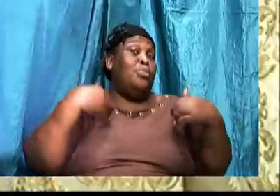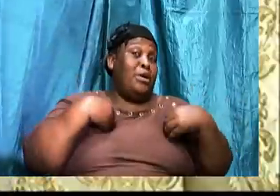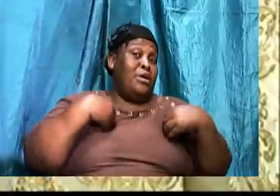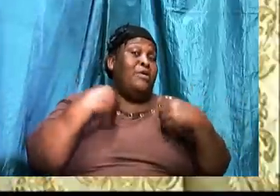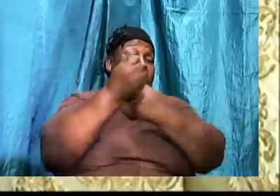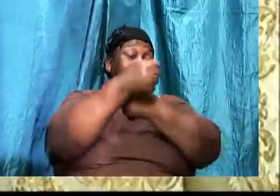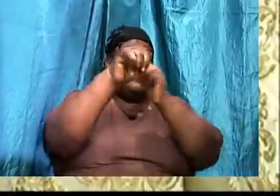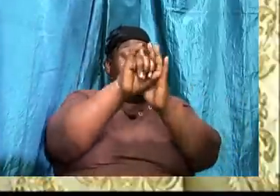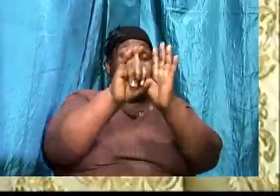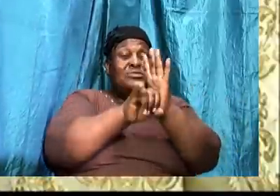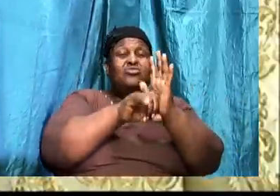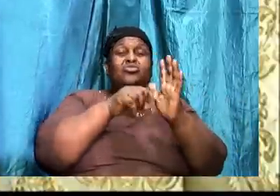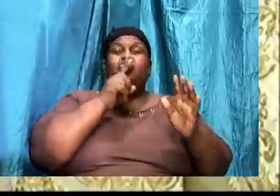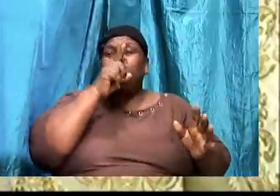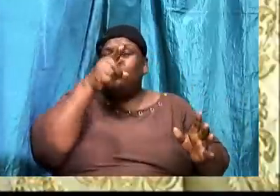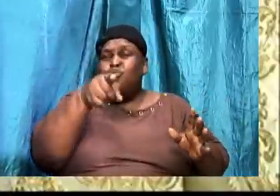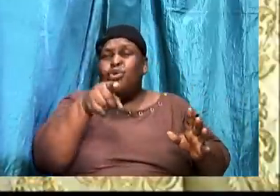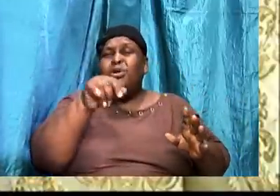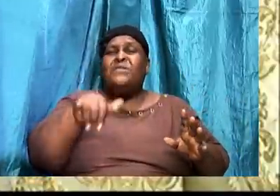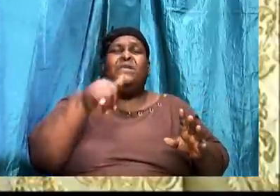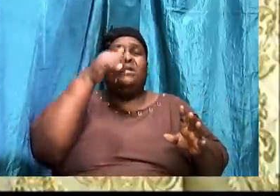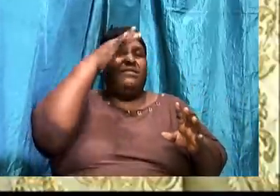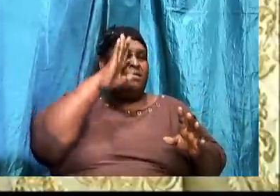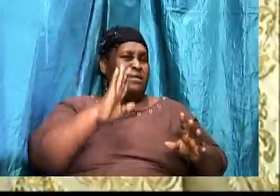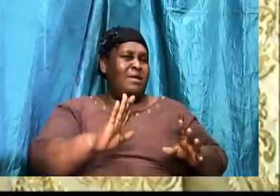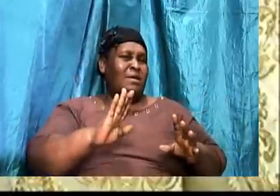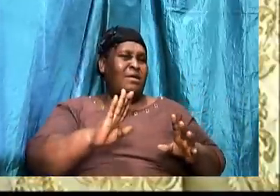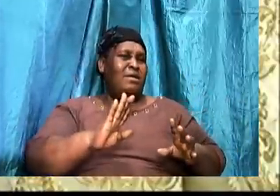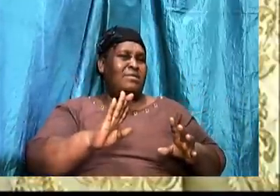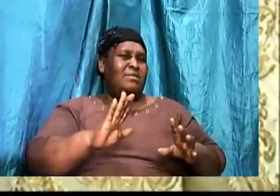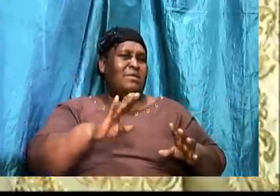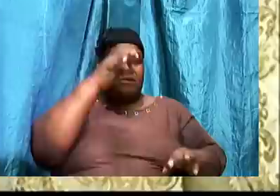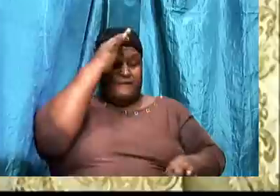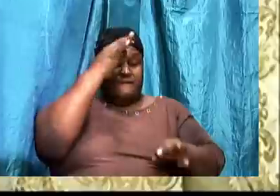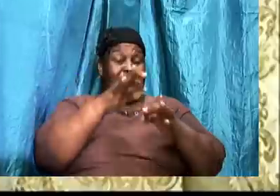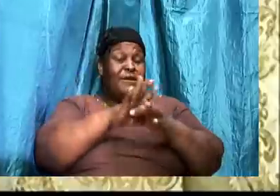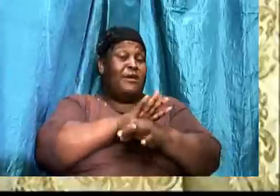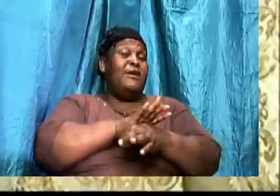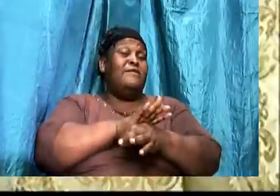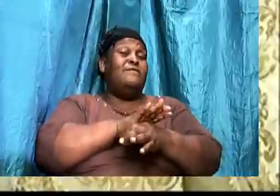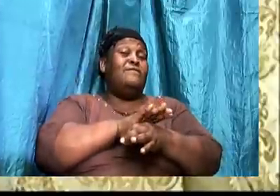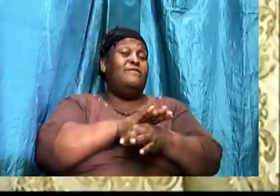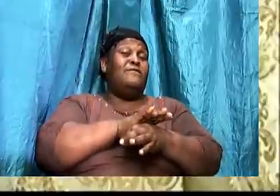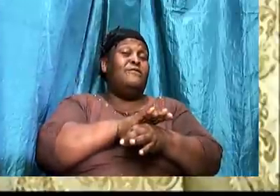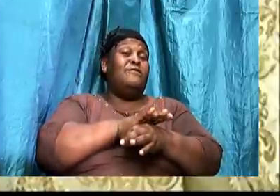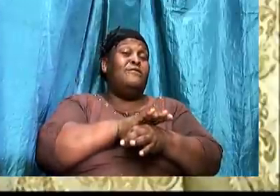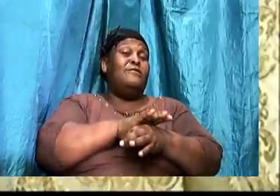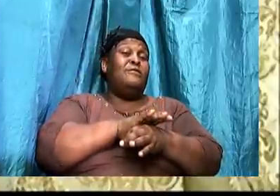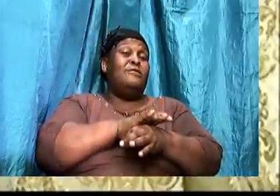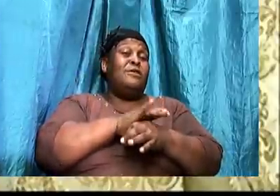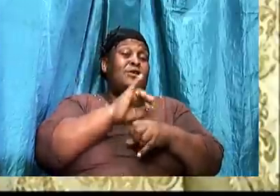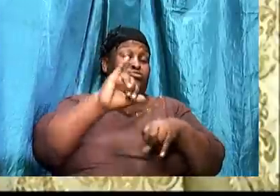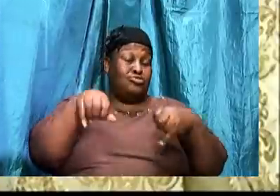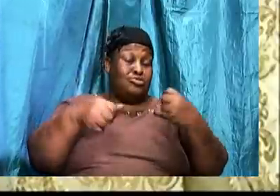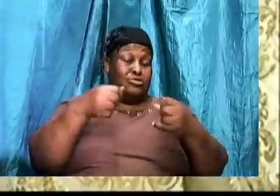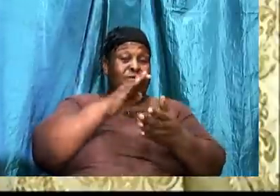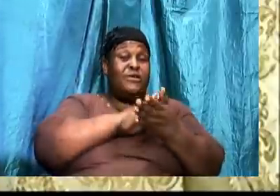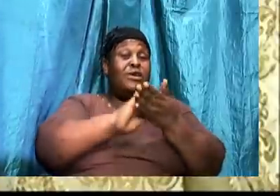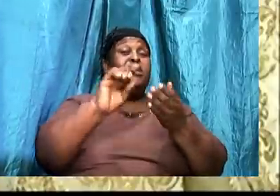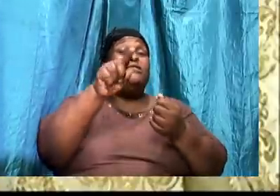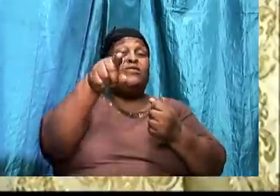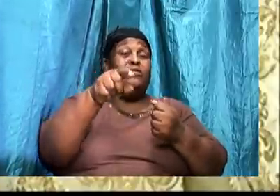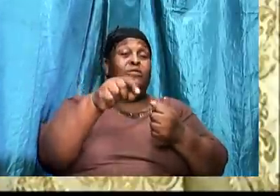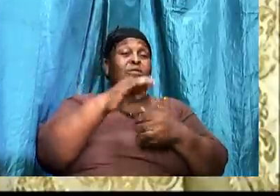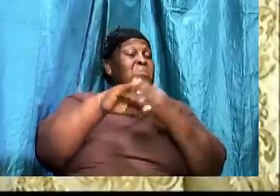It is the assurance that God is faithful and just to forgive you of all your sins. It is the assurance